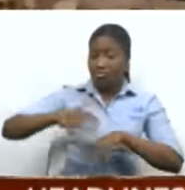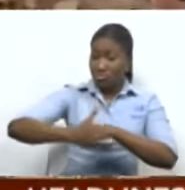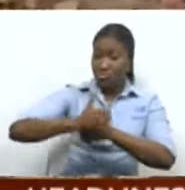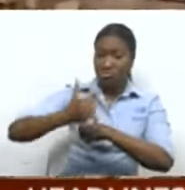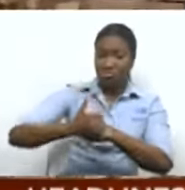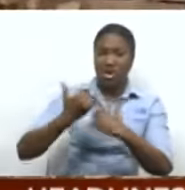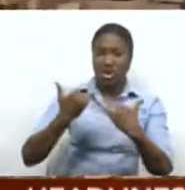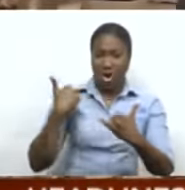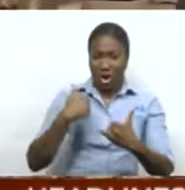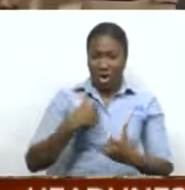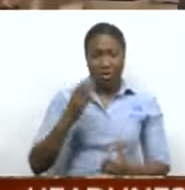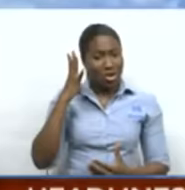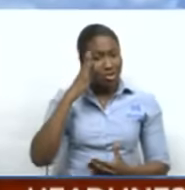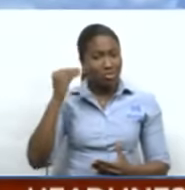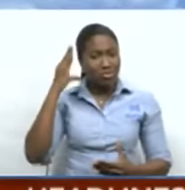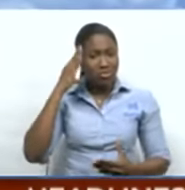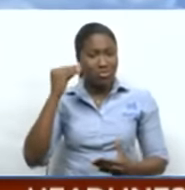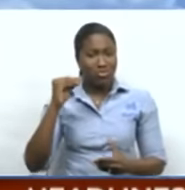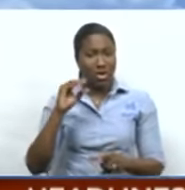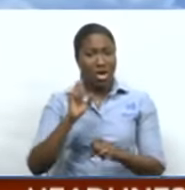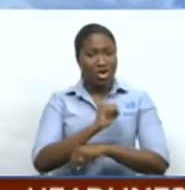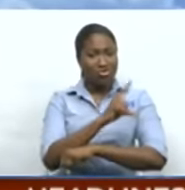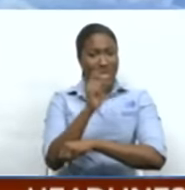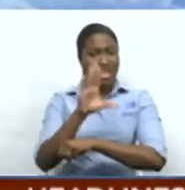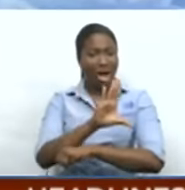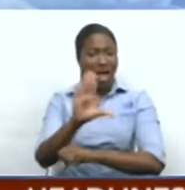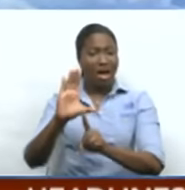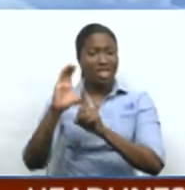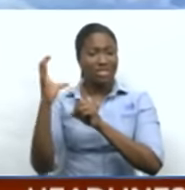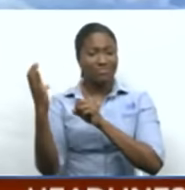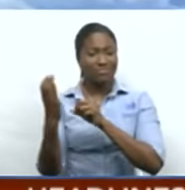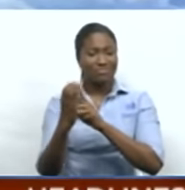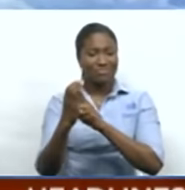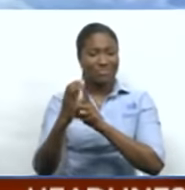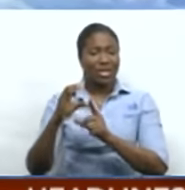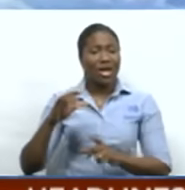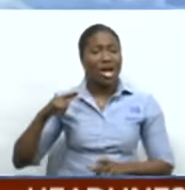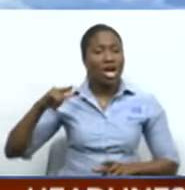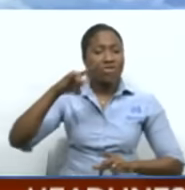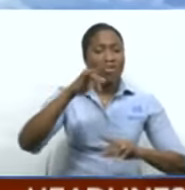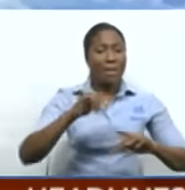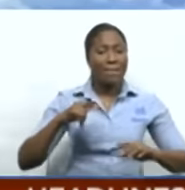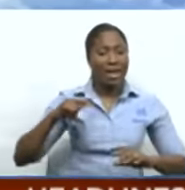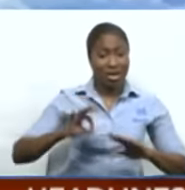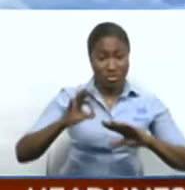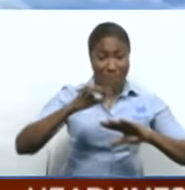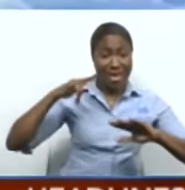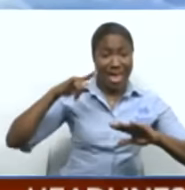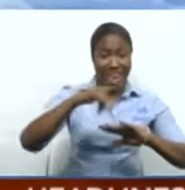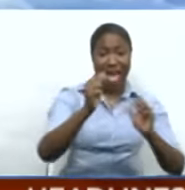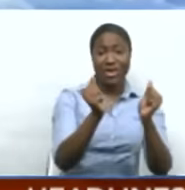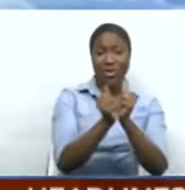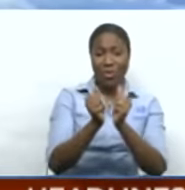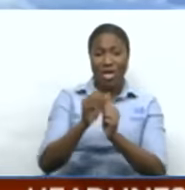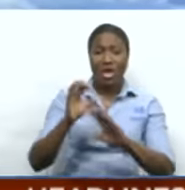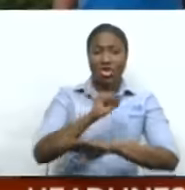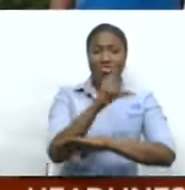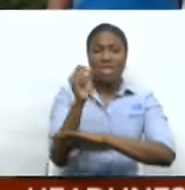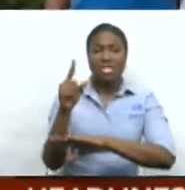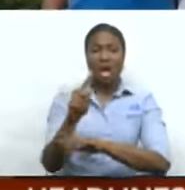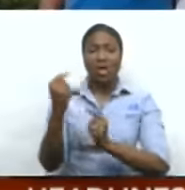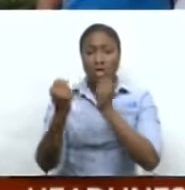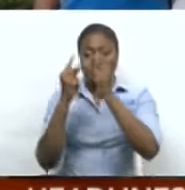into the culture of Curaçao. Caribbean Airlines, in collaboration with the Curaçao Tourist Board, invited